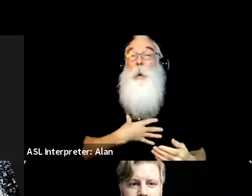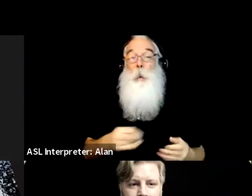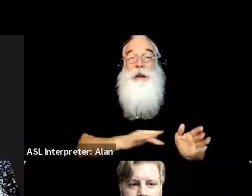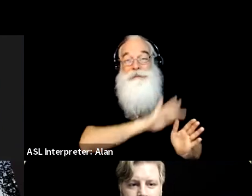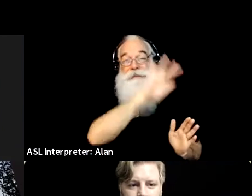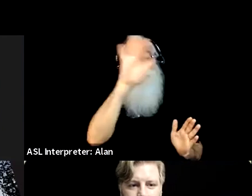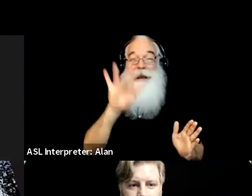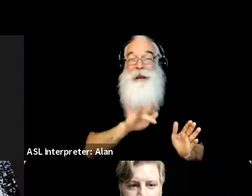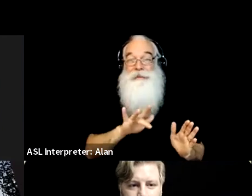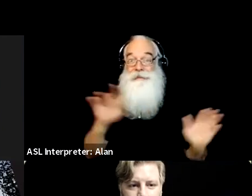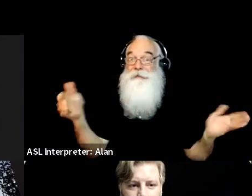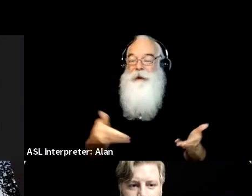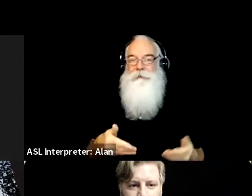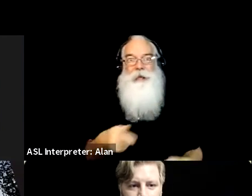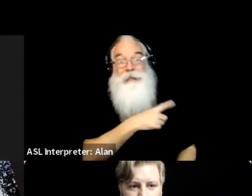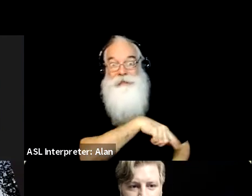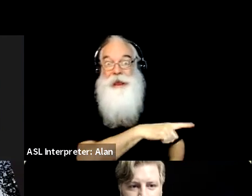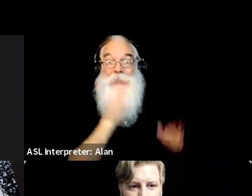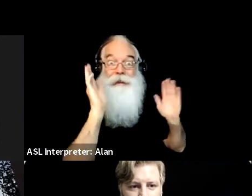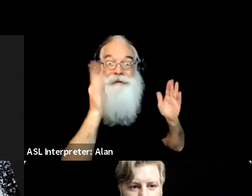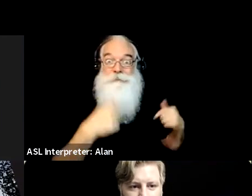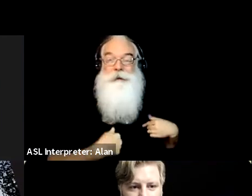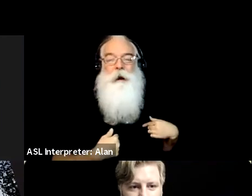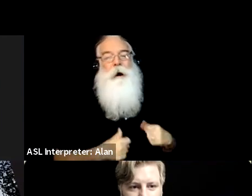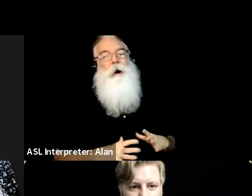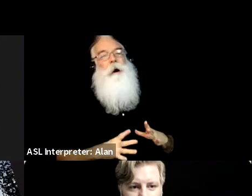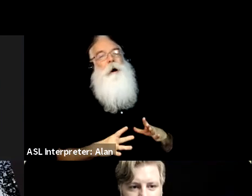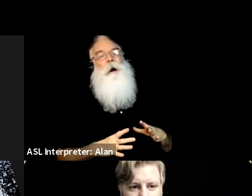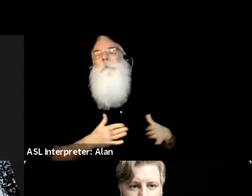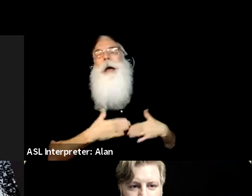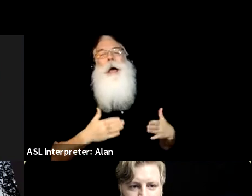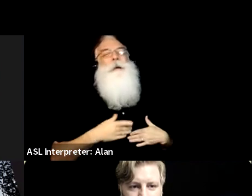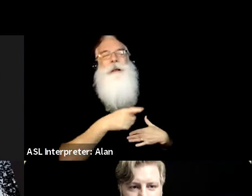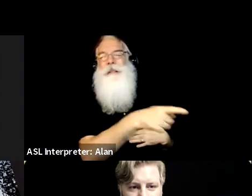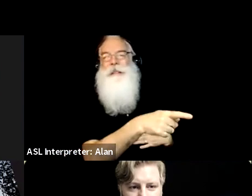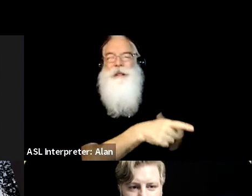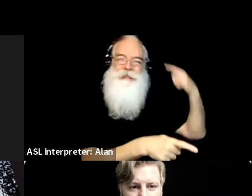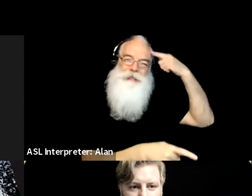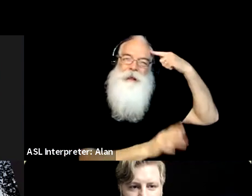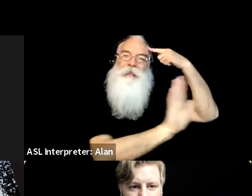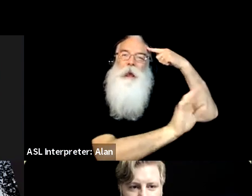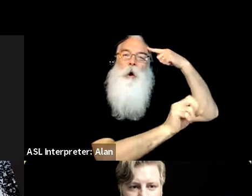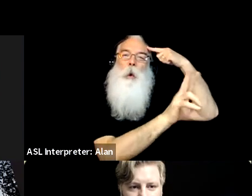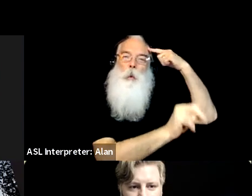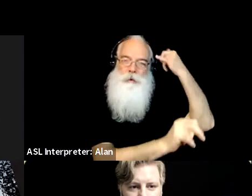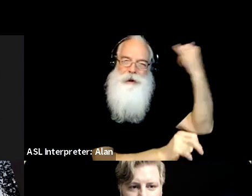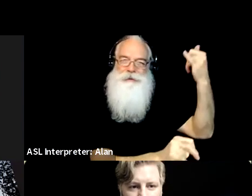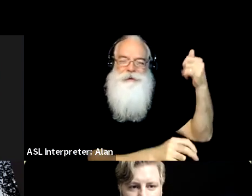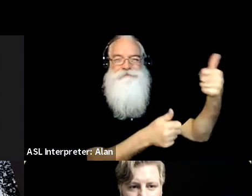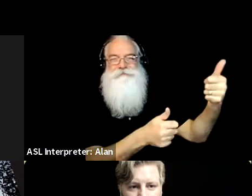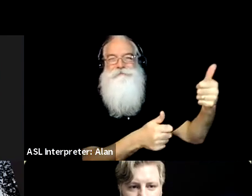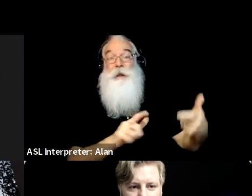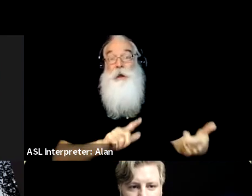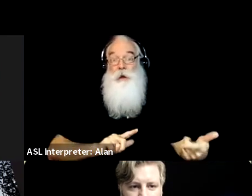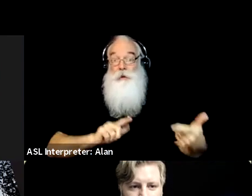and I'm, I'm really happy that it's their idea now. So, um, I think that, uh,